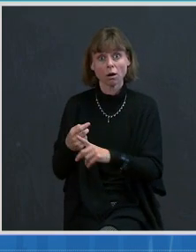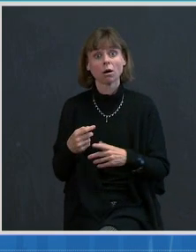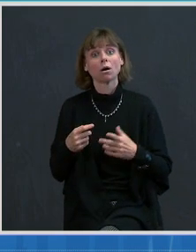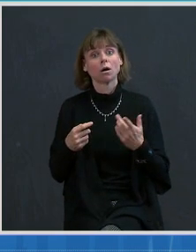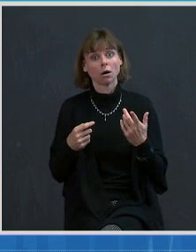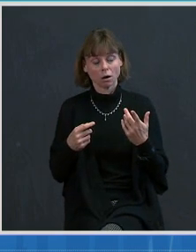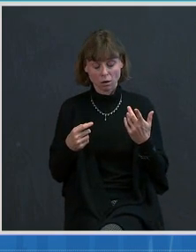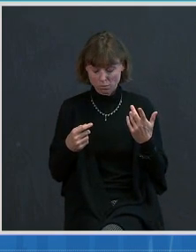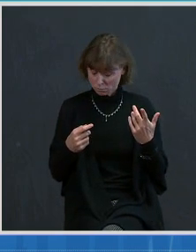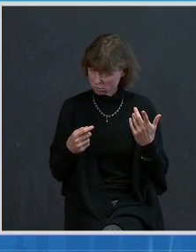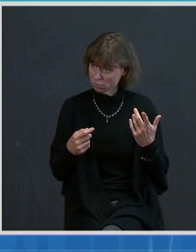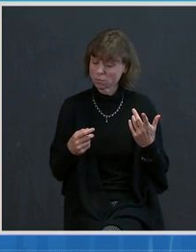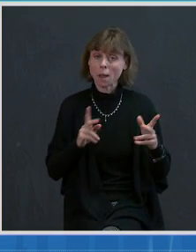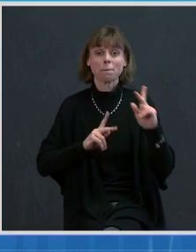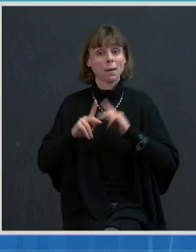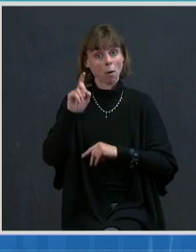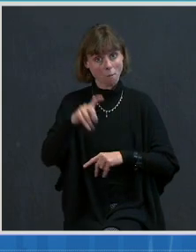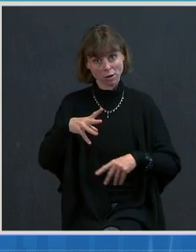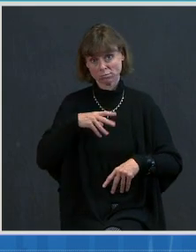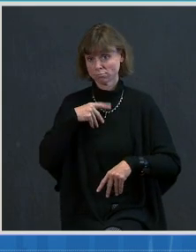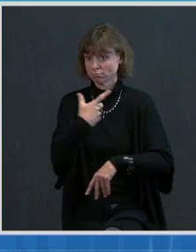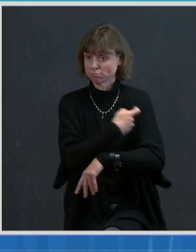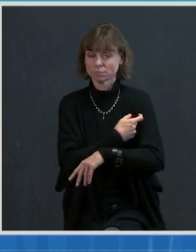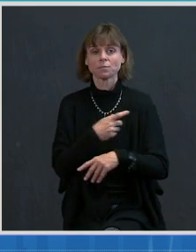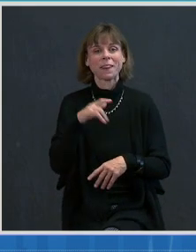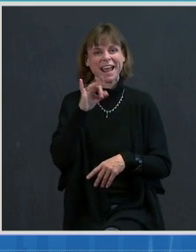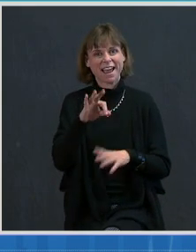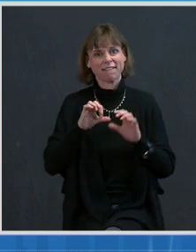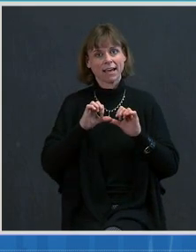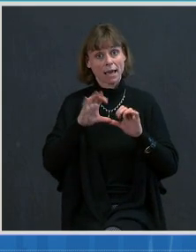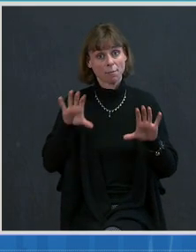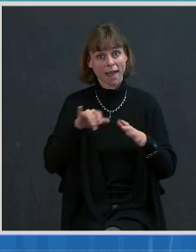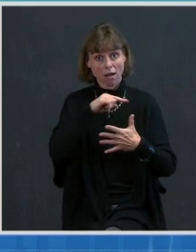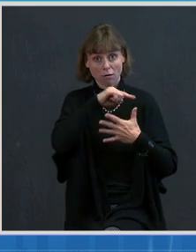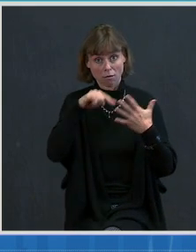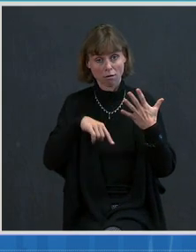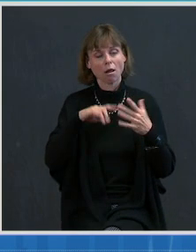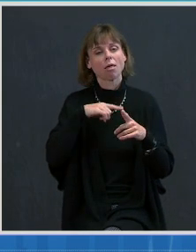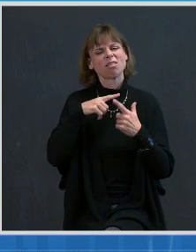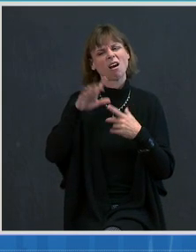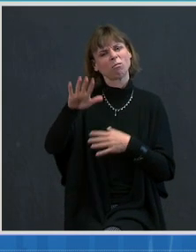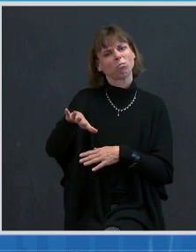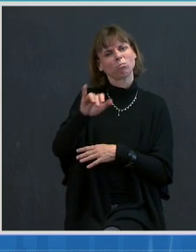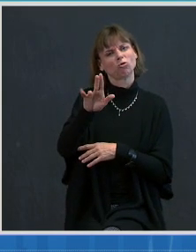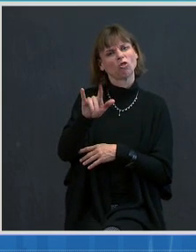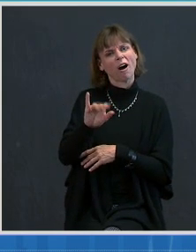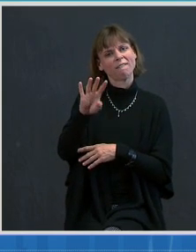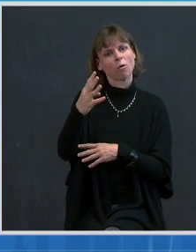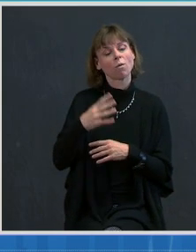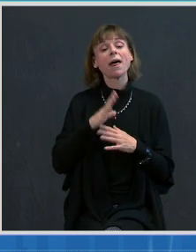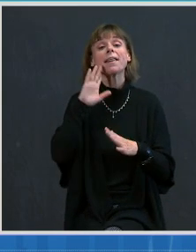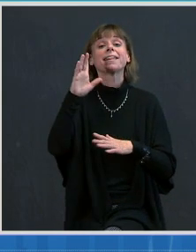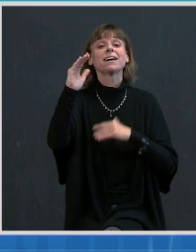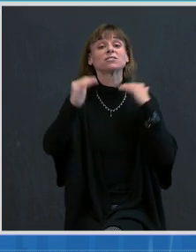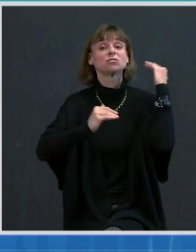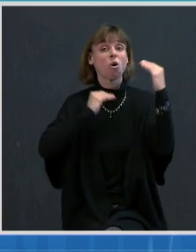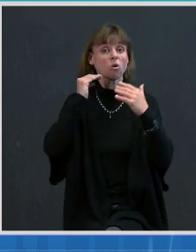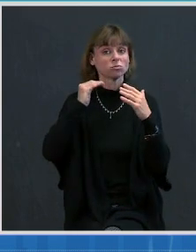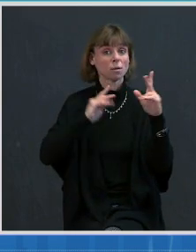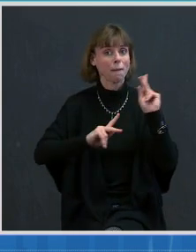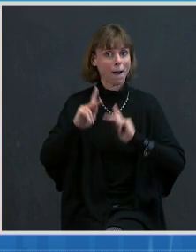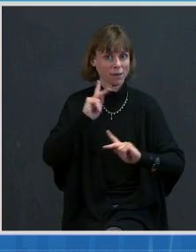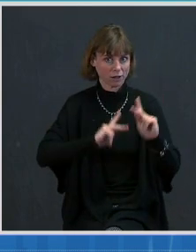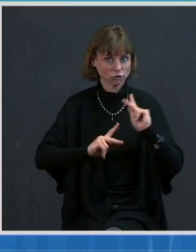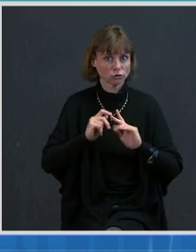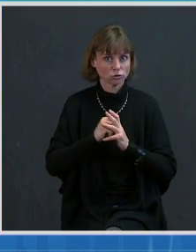work to keep doing it. And if we do that, we should be in a position right around then when the adult population will have